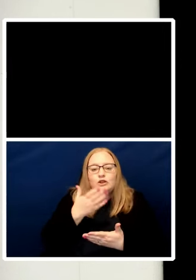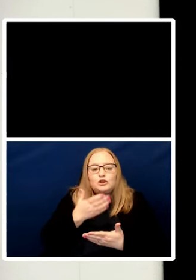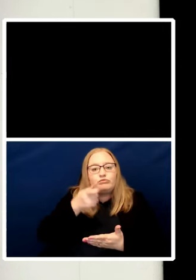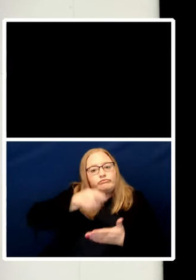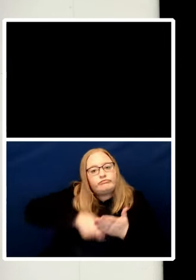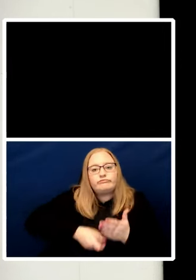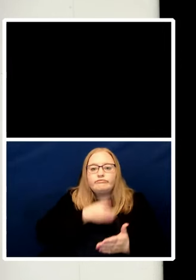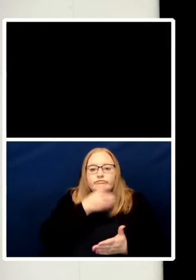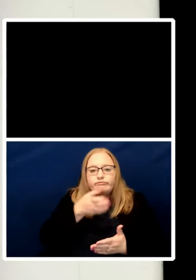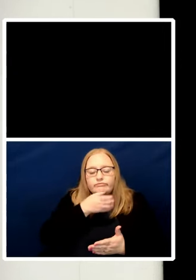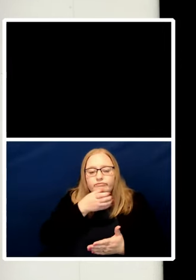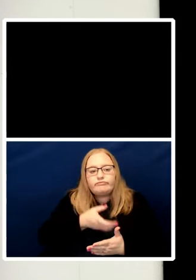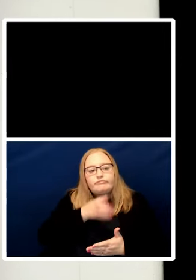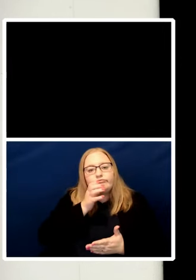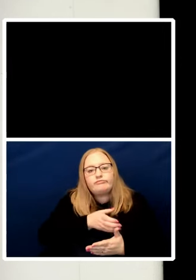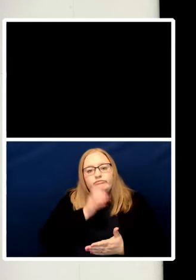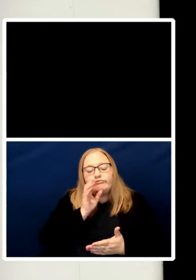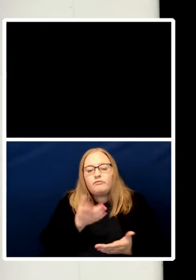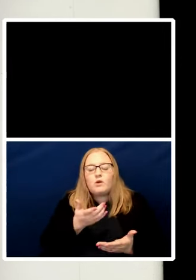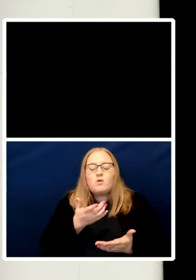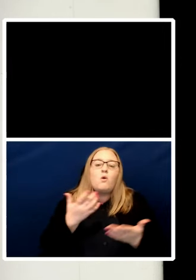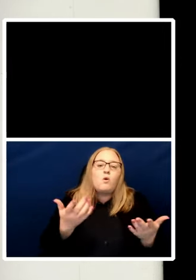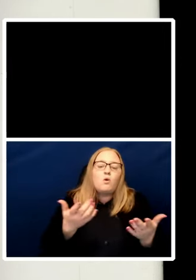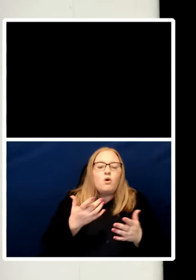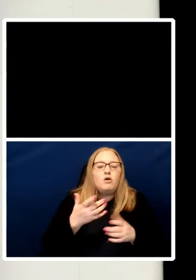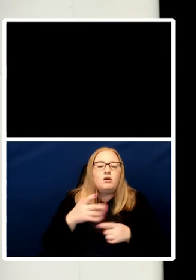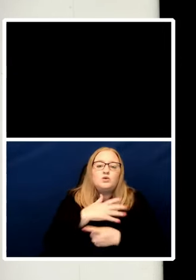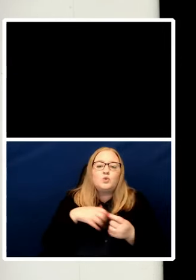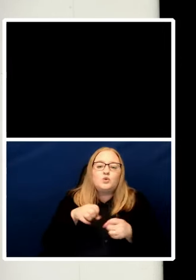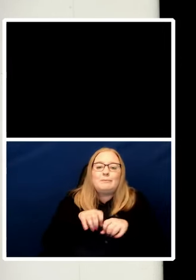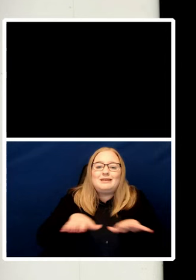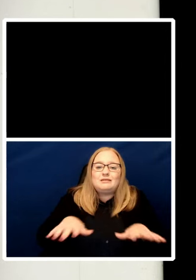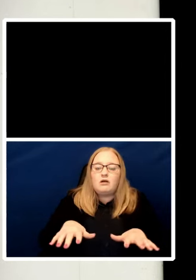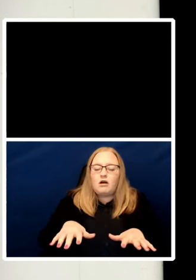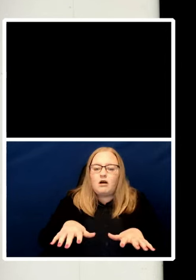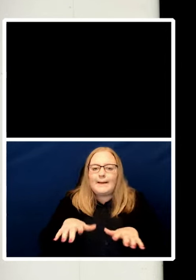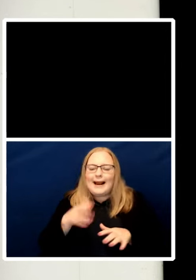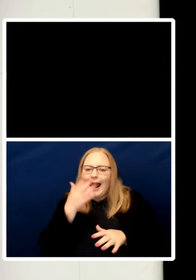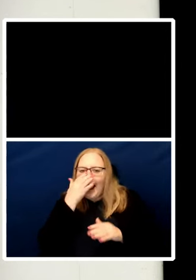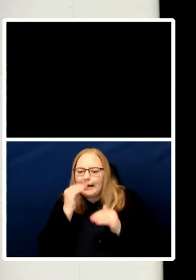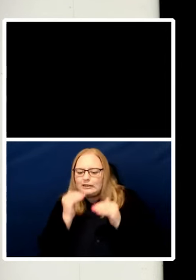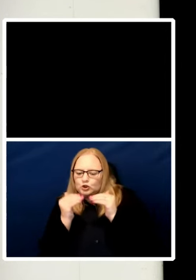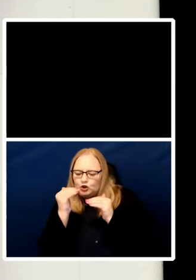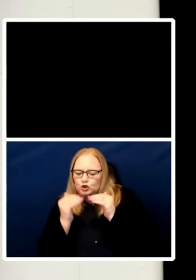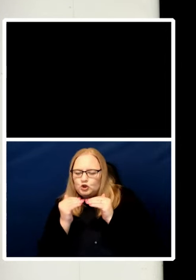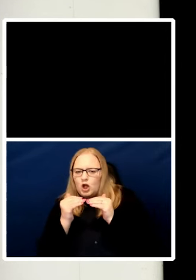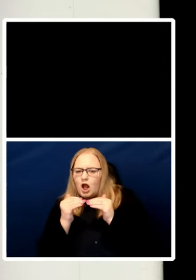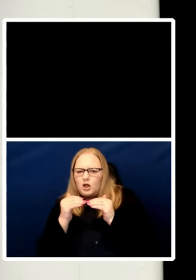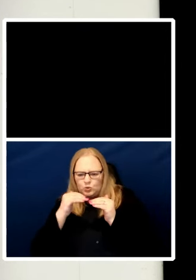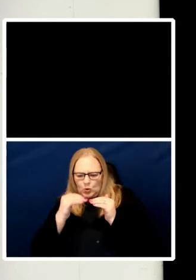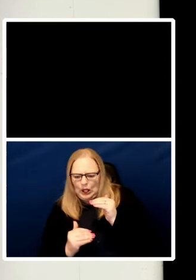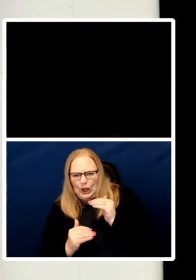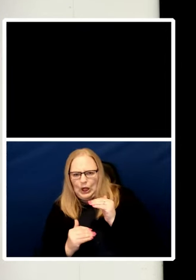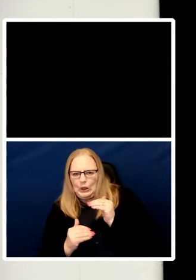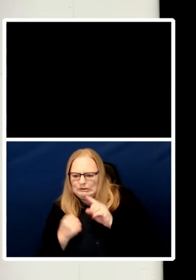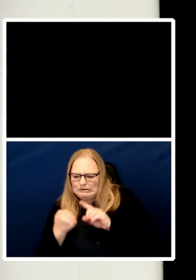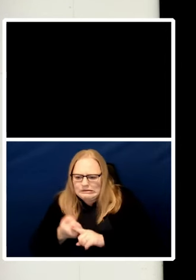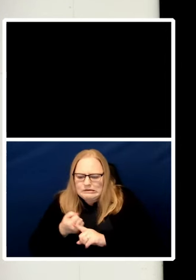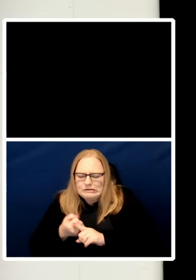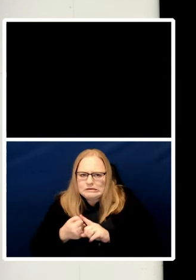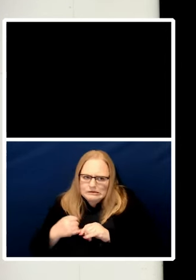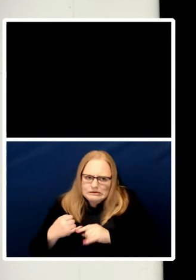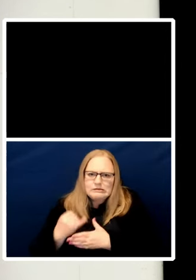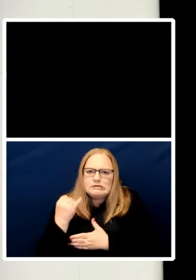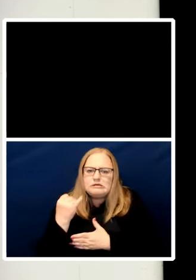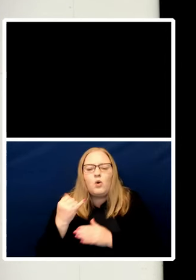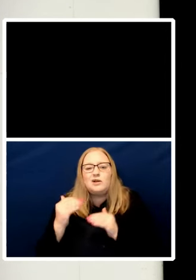too low or too high, the courts can be expected to give considerable respect, so that's deference in domestic